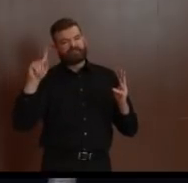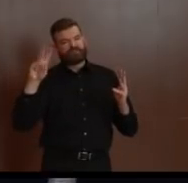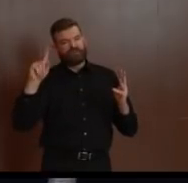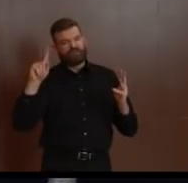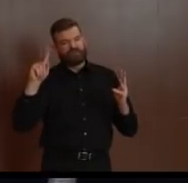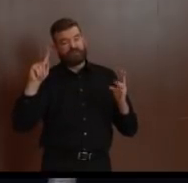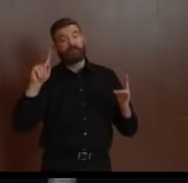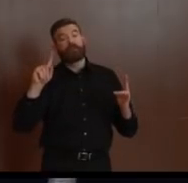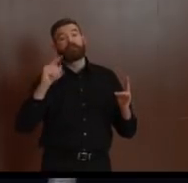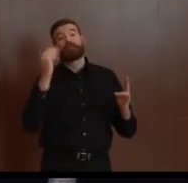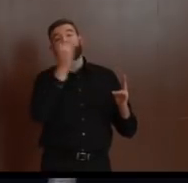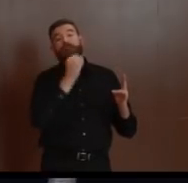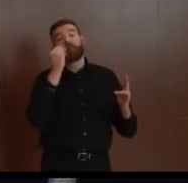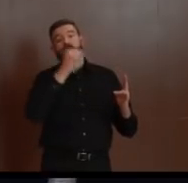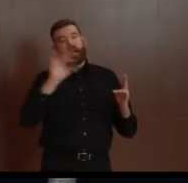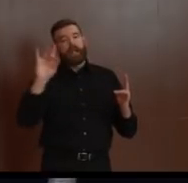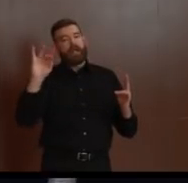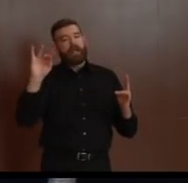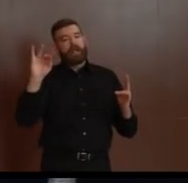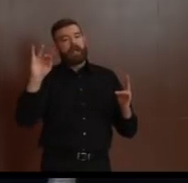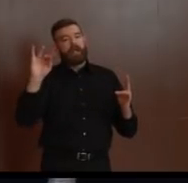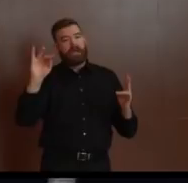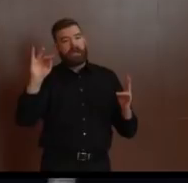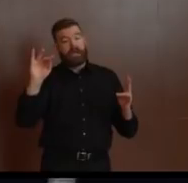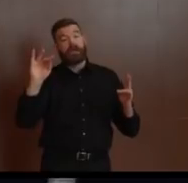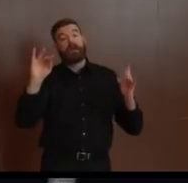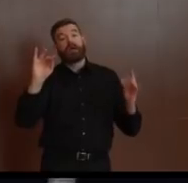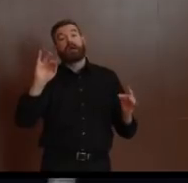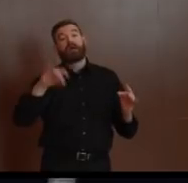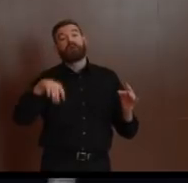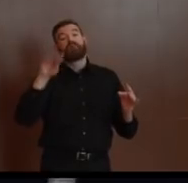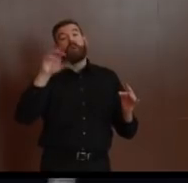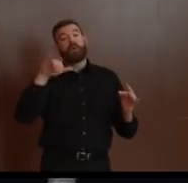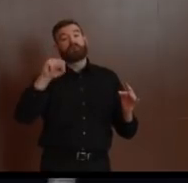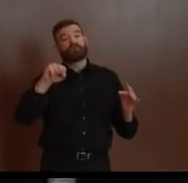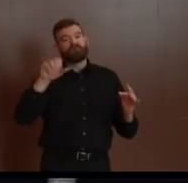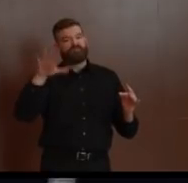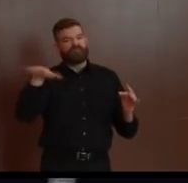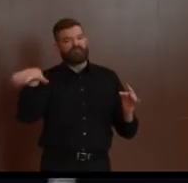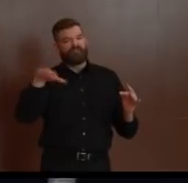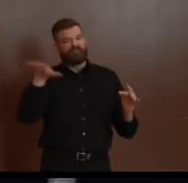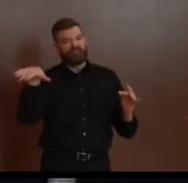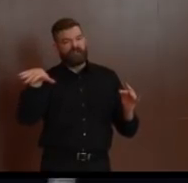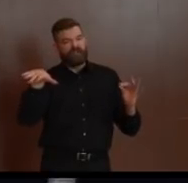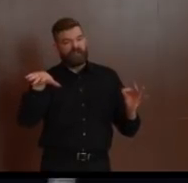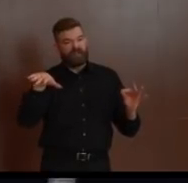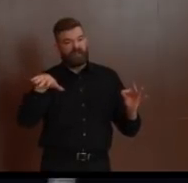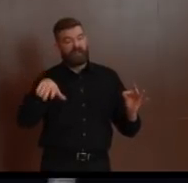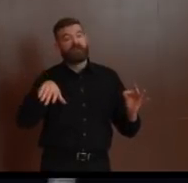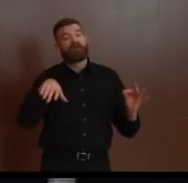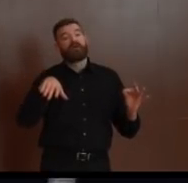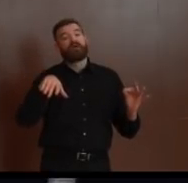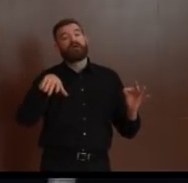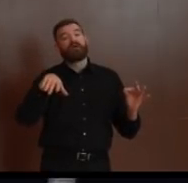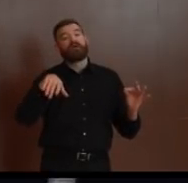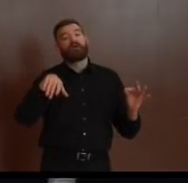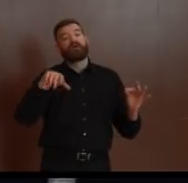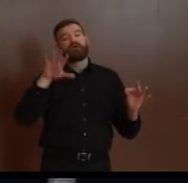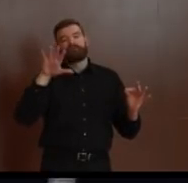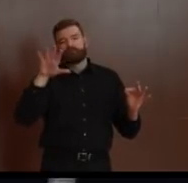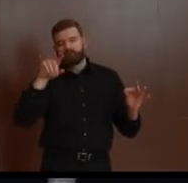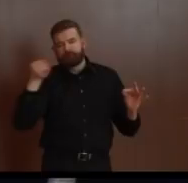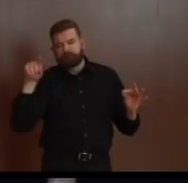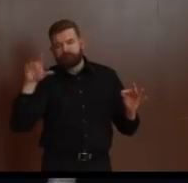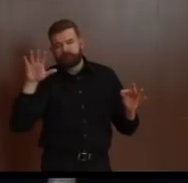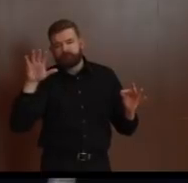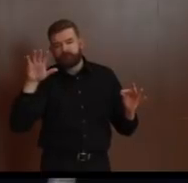55 in Morris, 42 in Ocean, 42 in Passaic, 13 in Somerset,